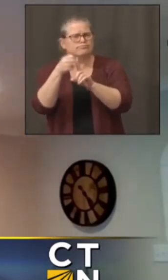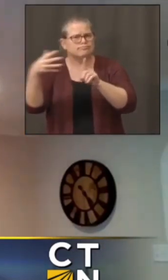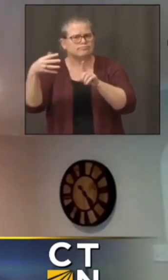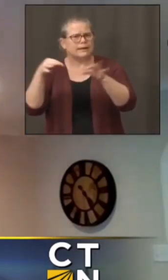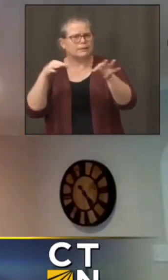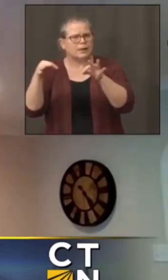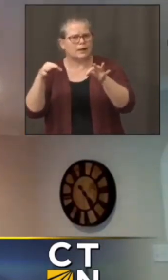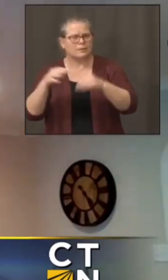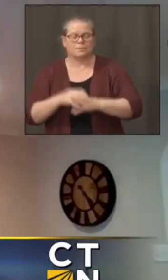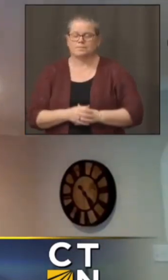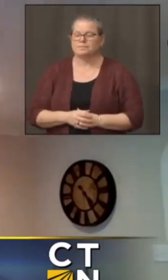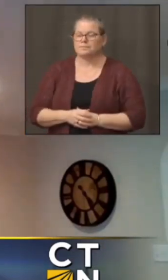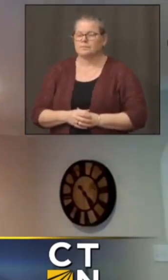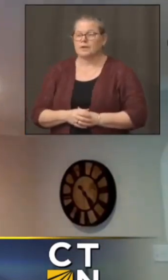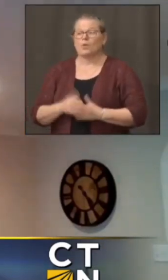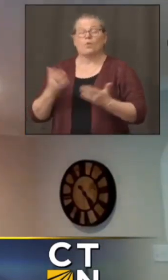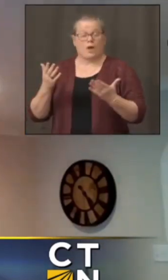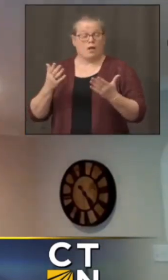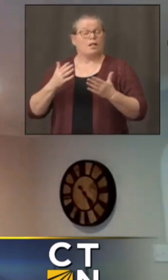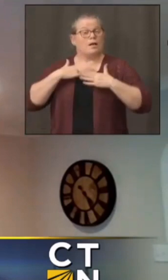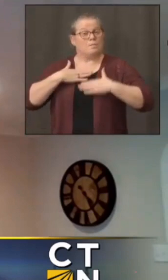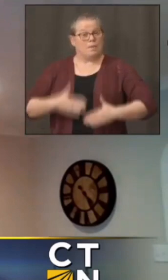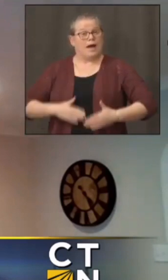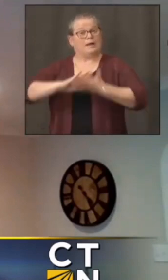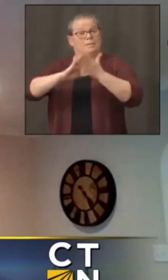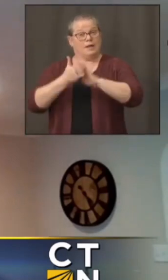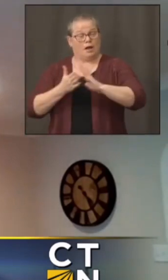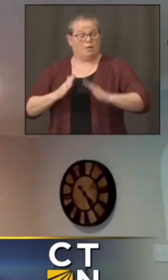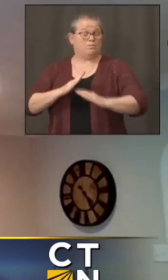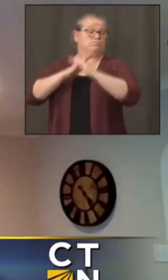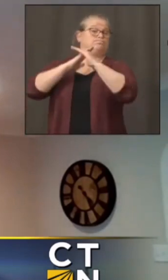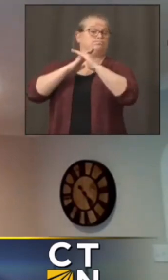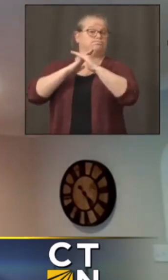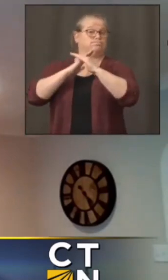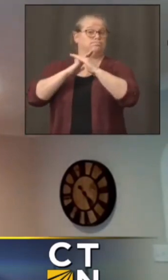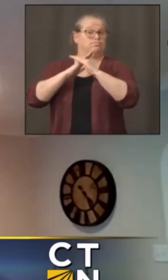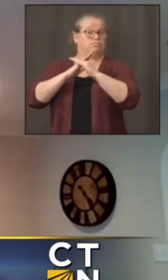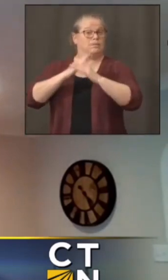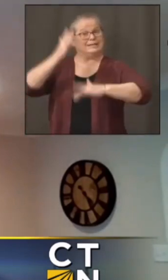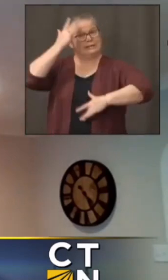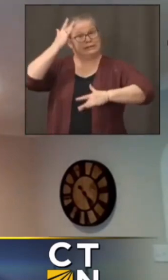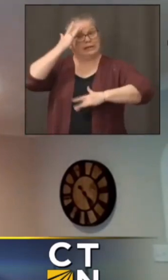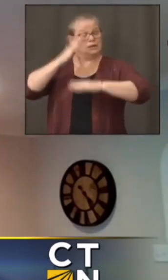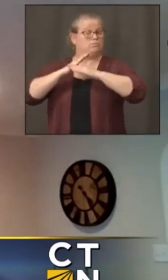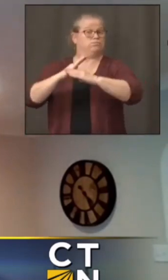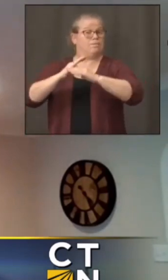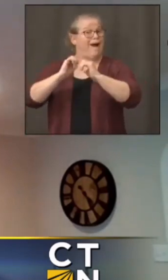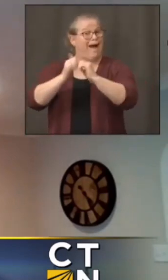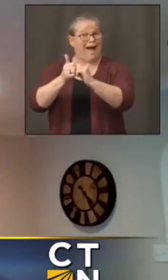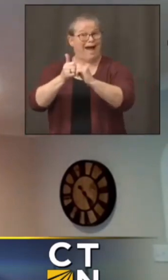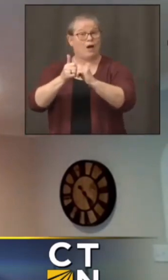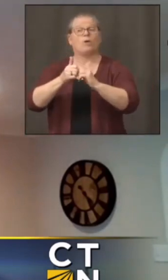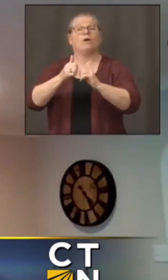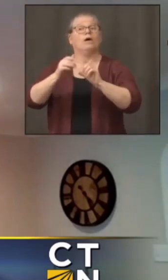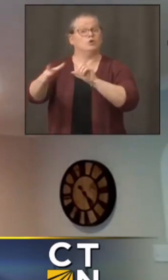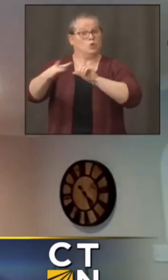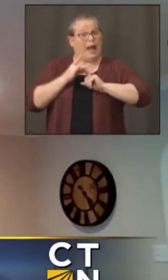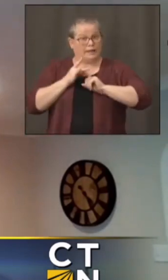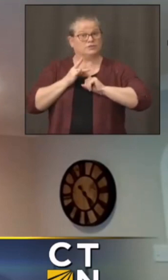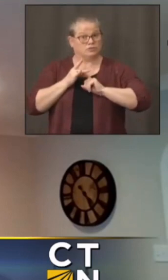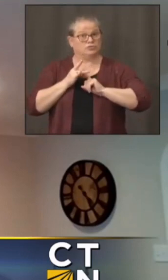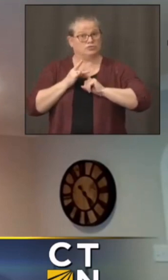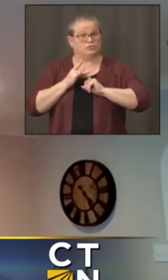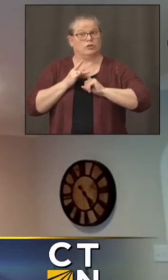one is by having it you know naturally occurring catching the infection recovering and then having immunity